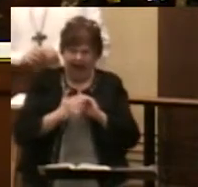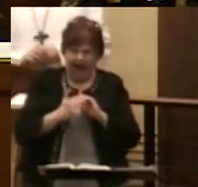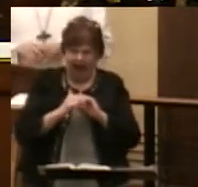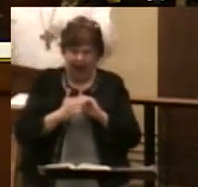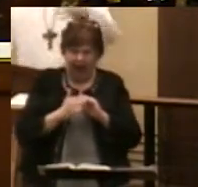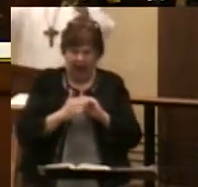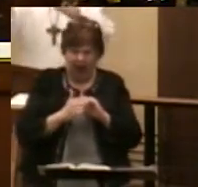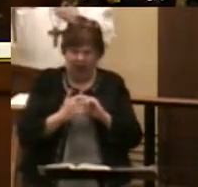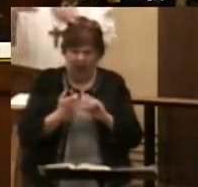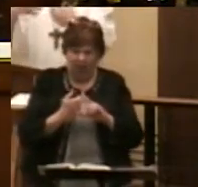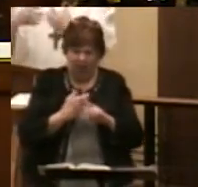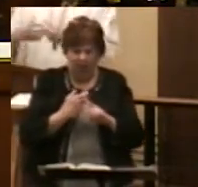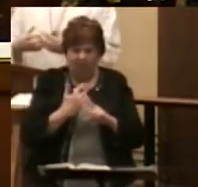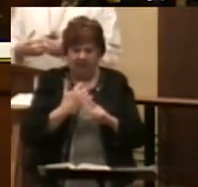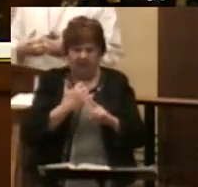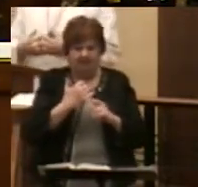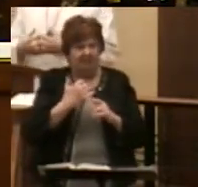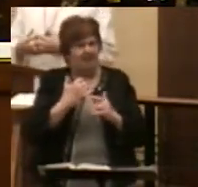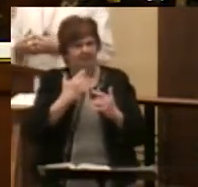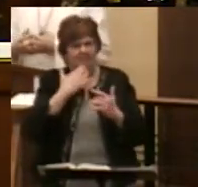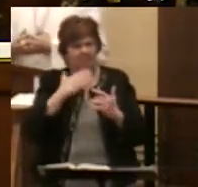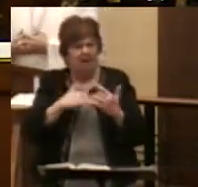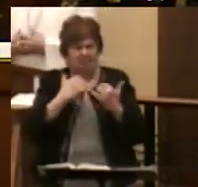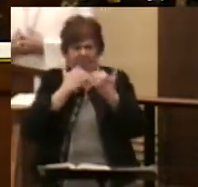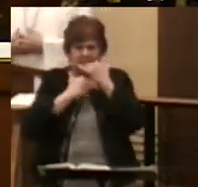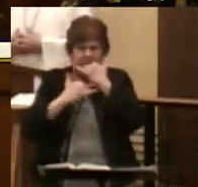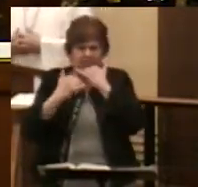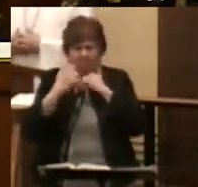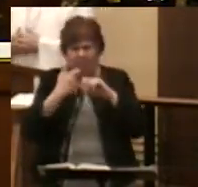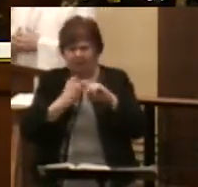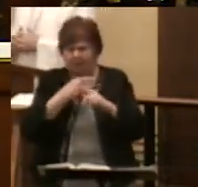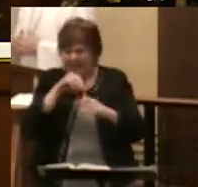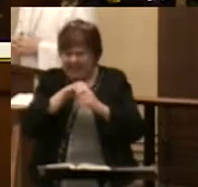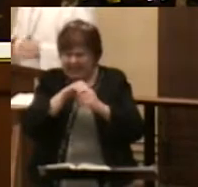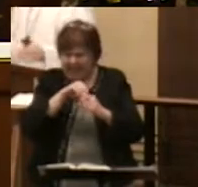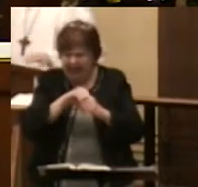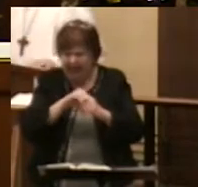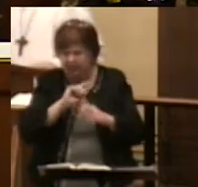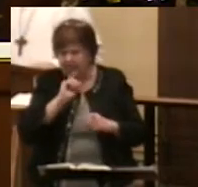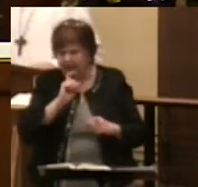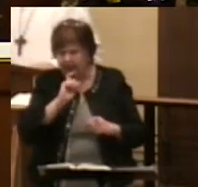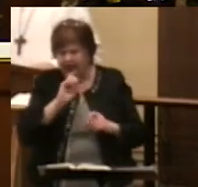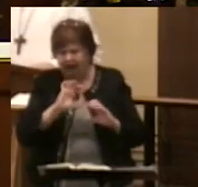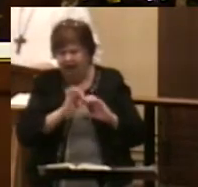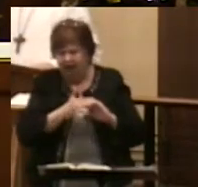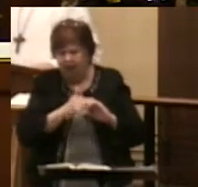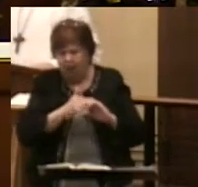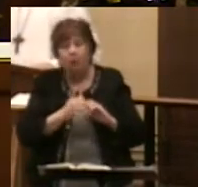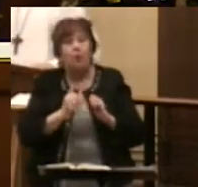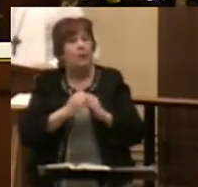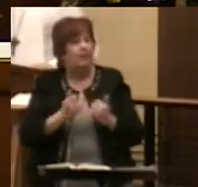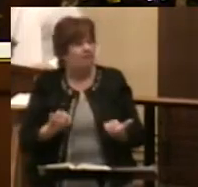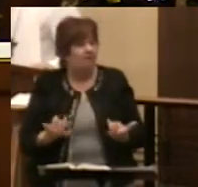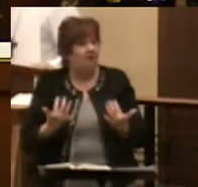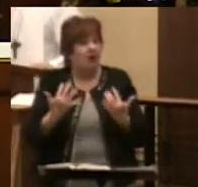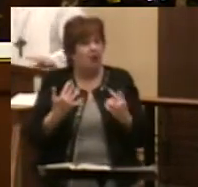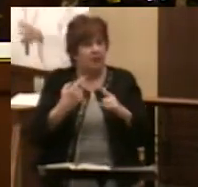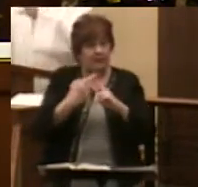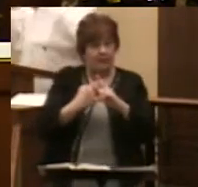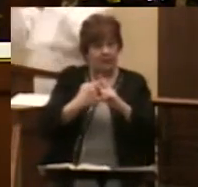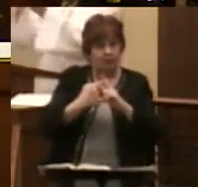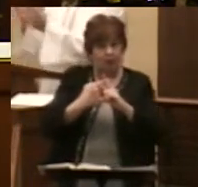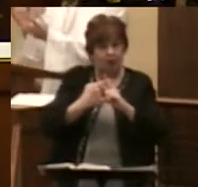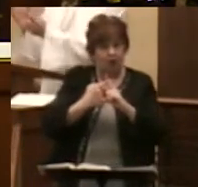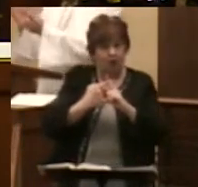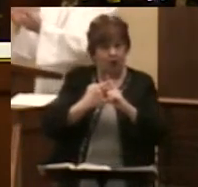the impurities that are on the inside of a piece of metal? Well, that can only be done with fire. When the temperature gets hot enough,